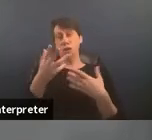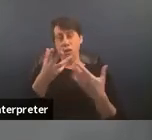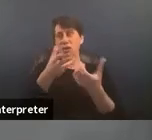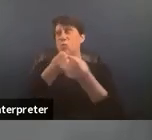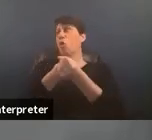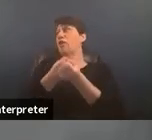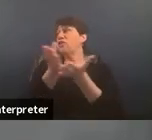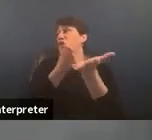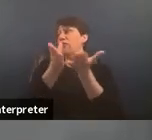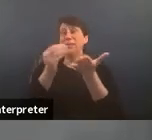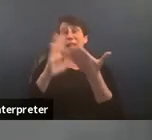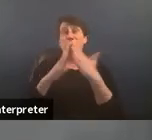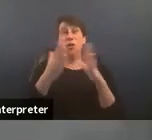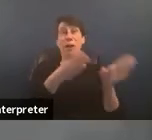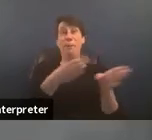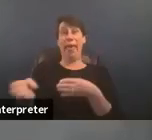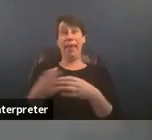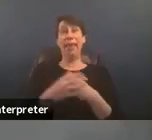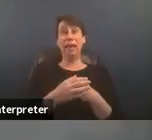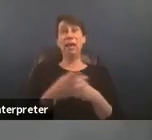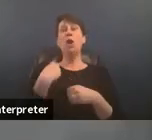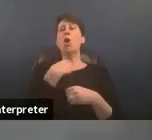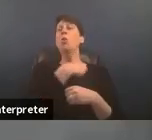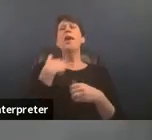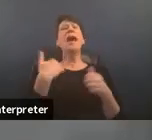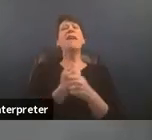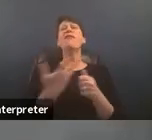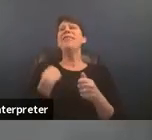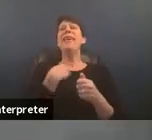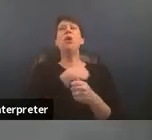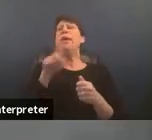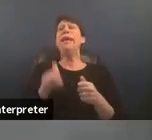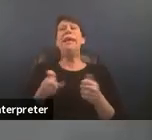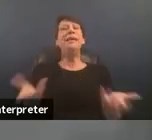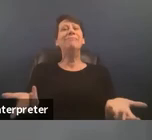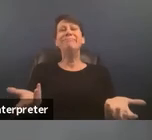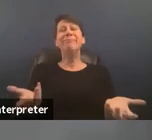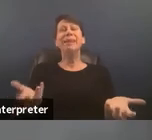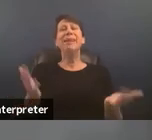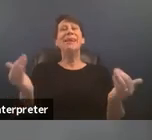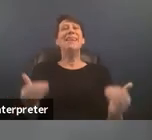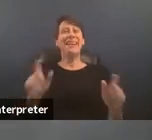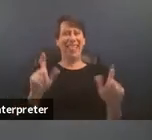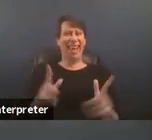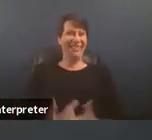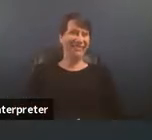um we have everything we need um next slide